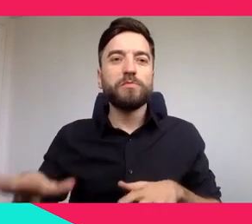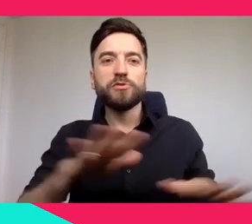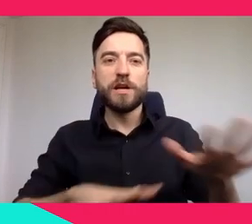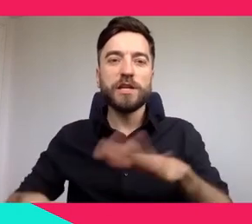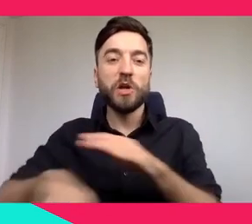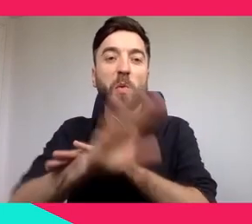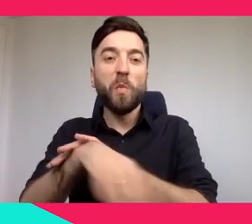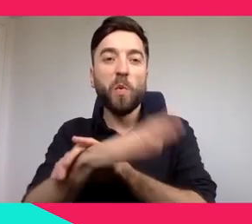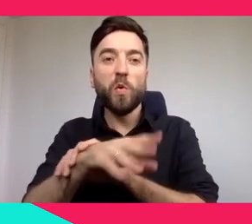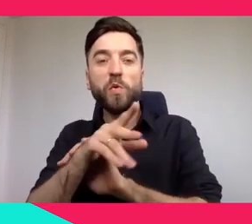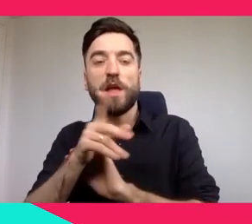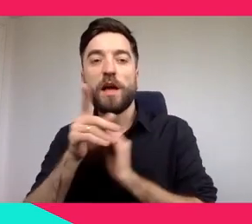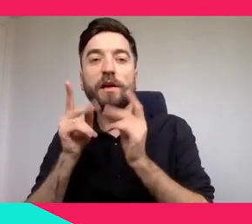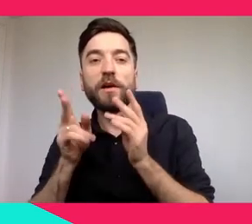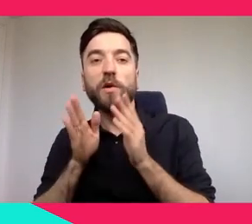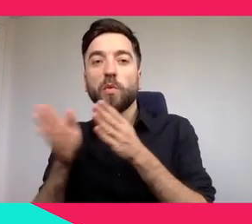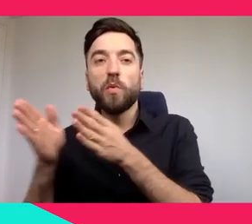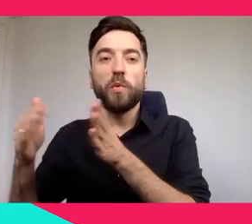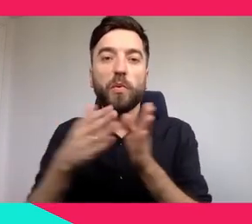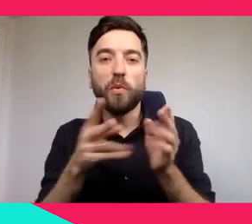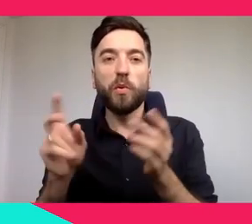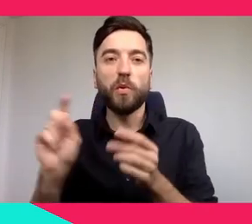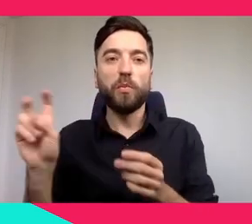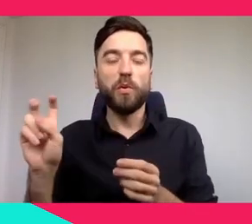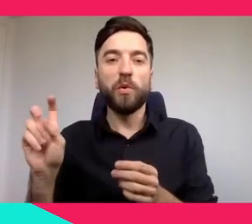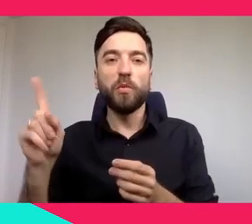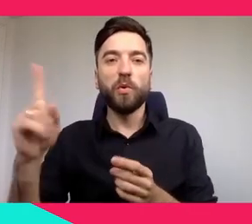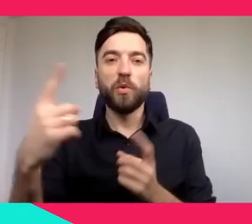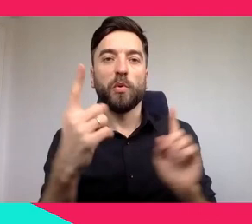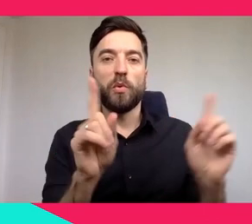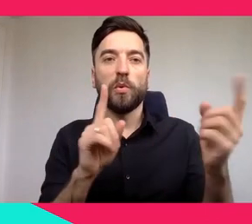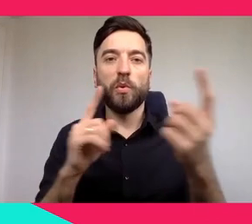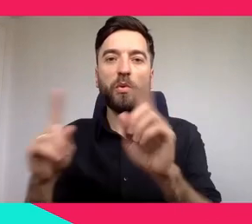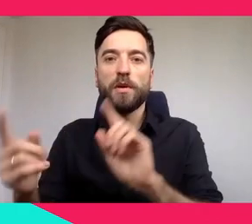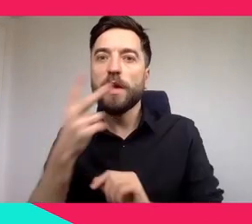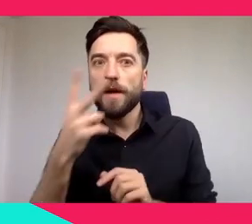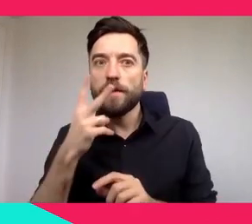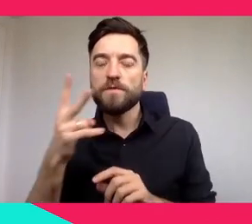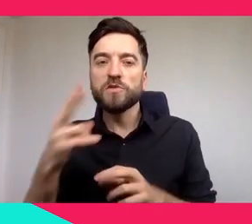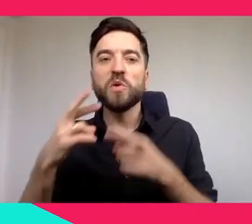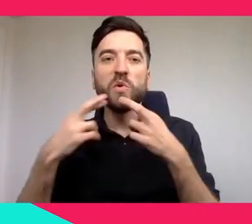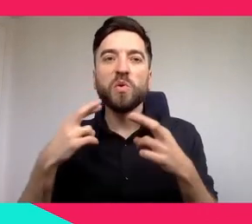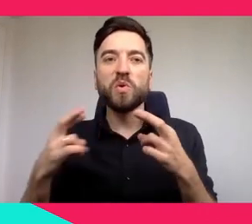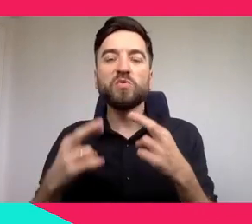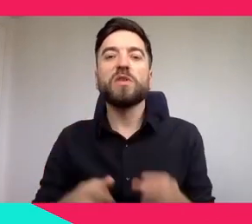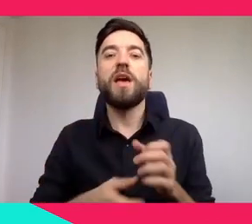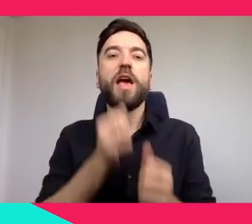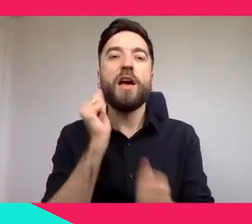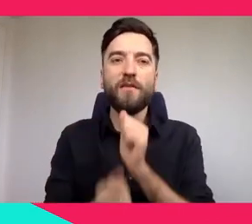fighters from different conflicts in the world. These fighters tell the visitors about their lives and hopes.